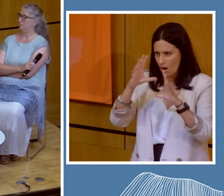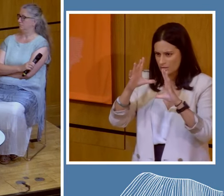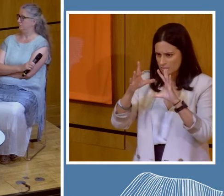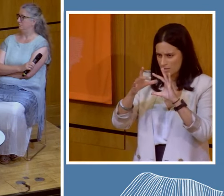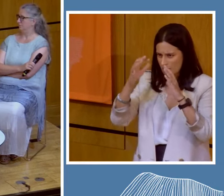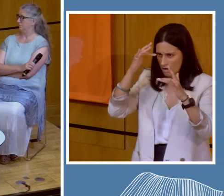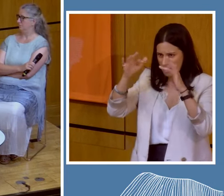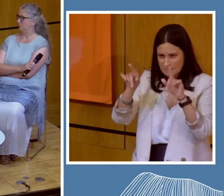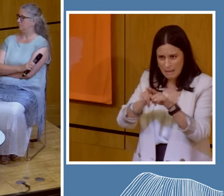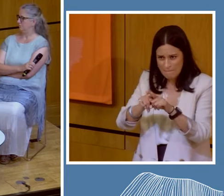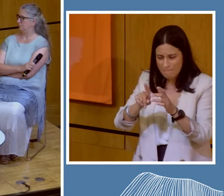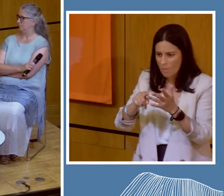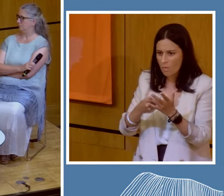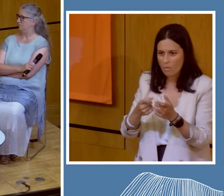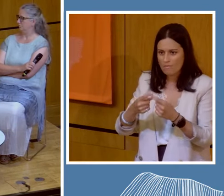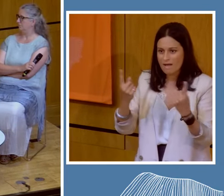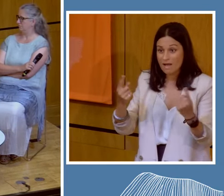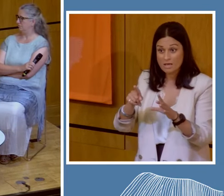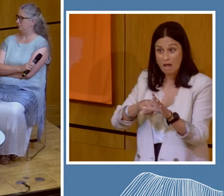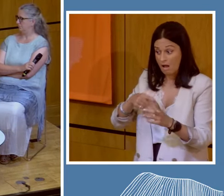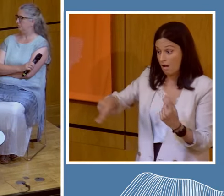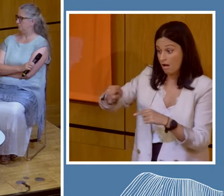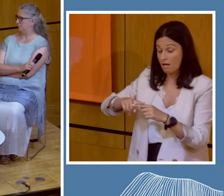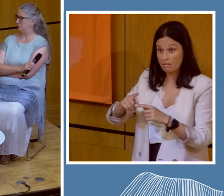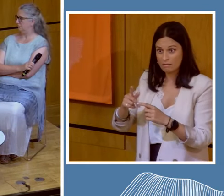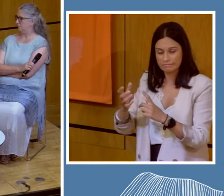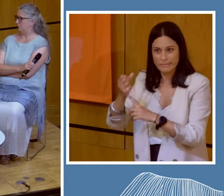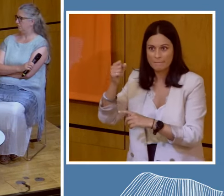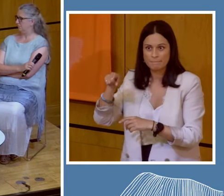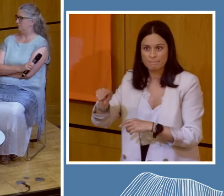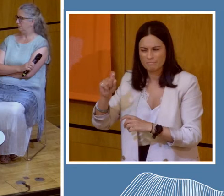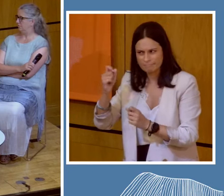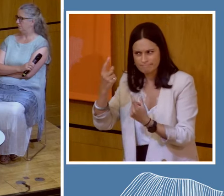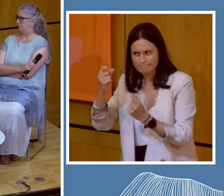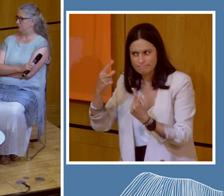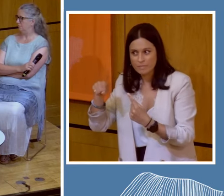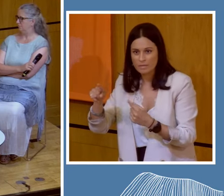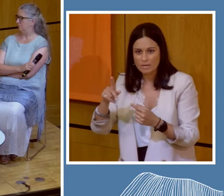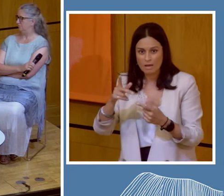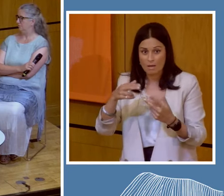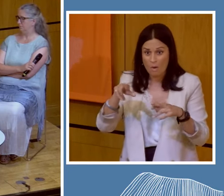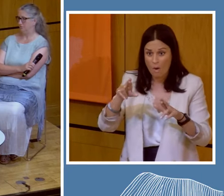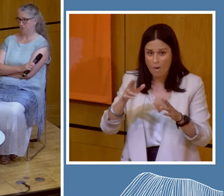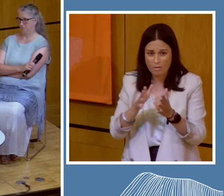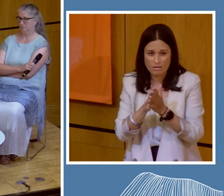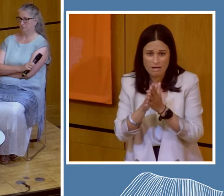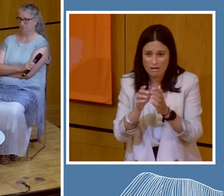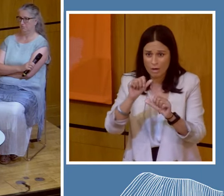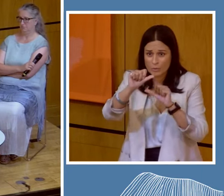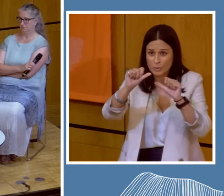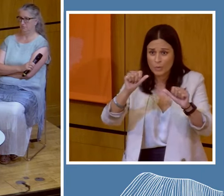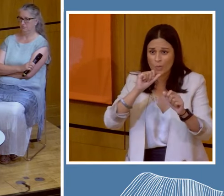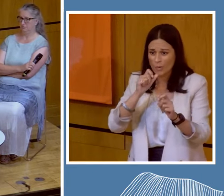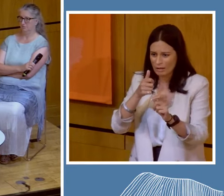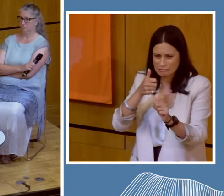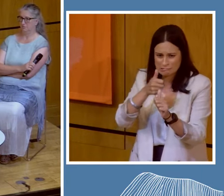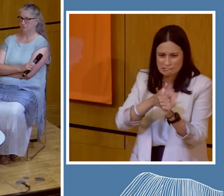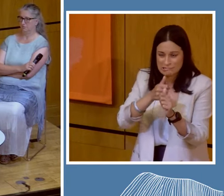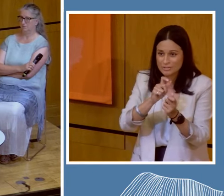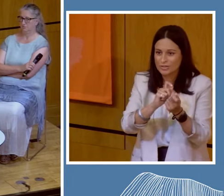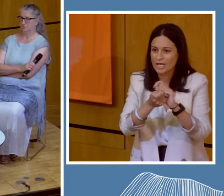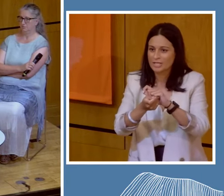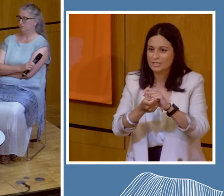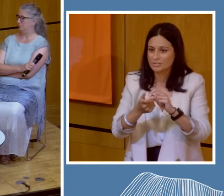the younger generation gets it. My hope is that people like you will agitate for change and actually,